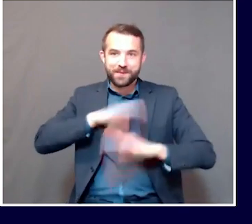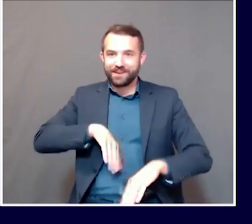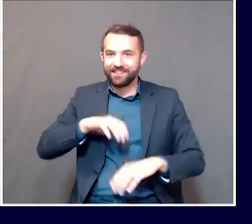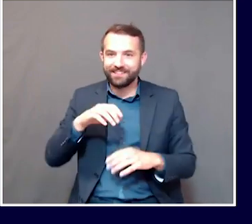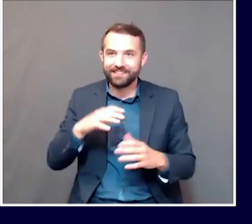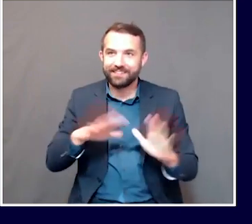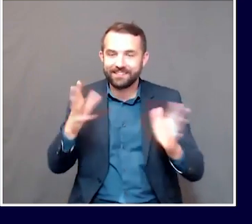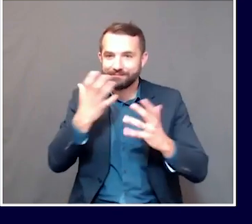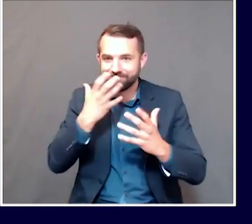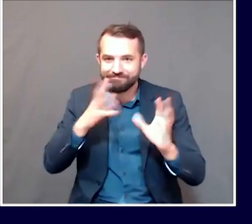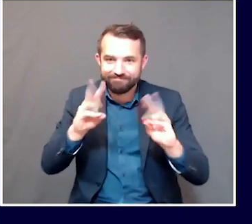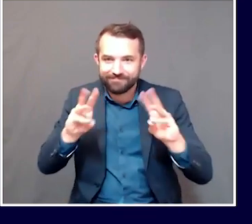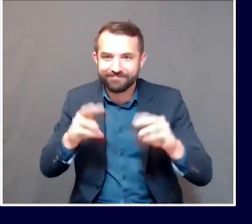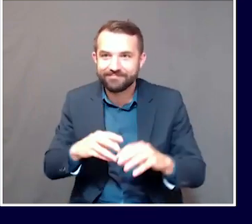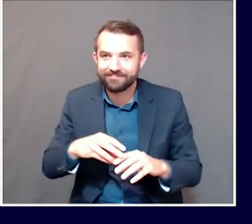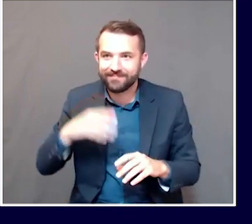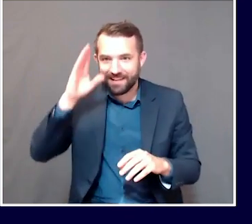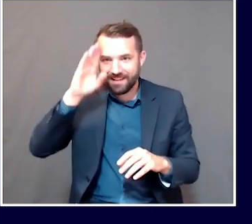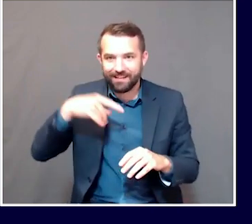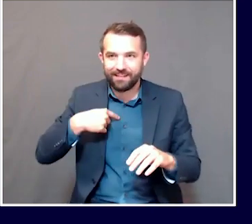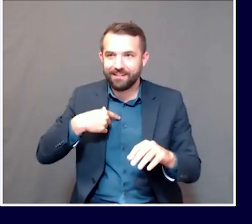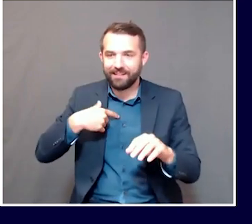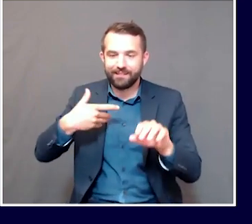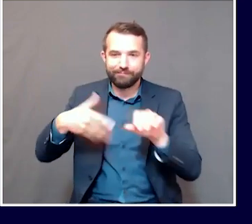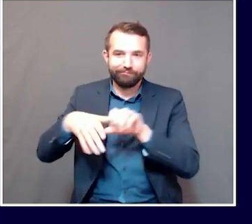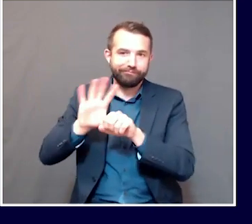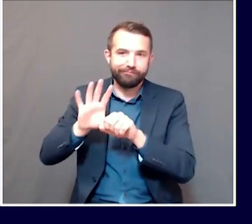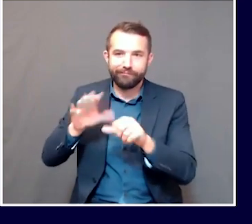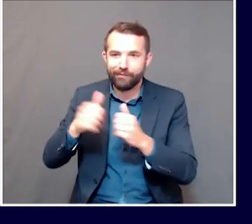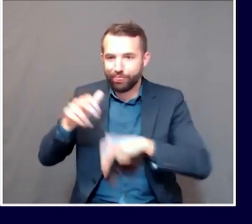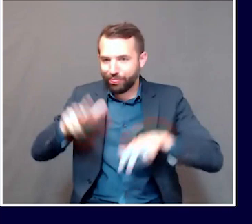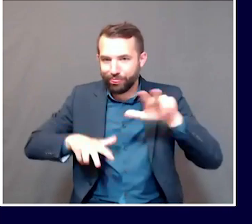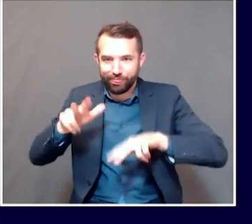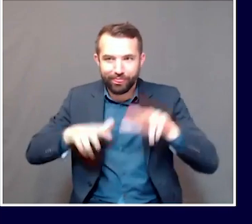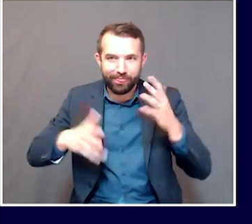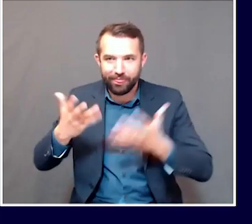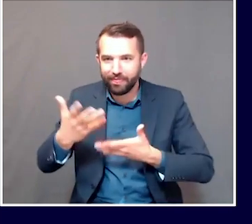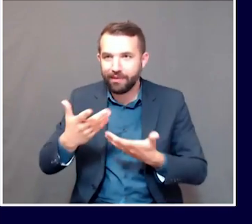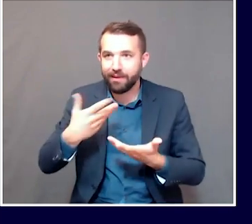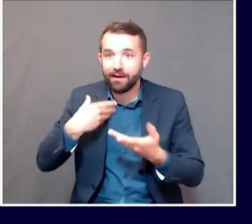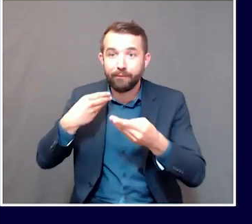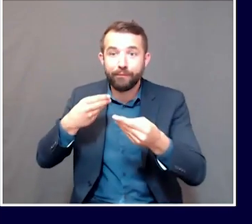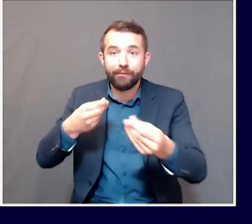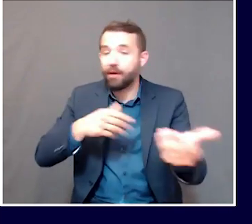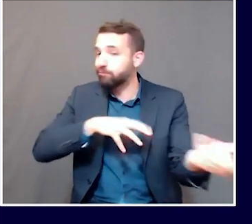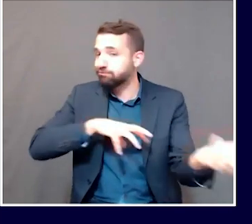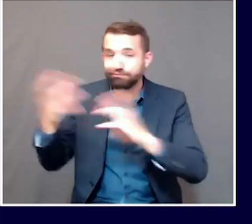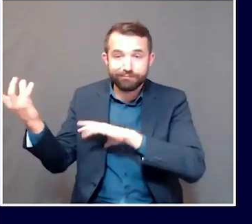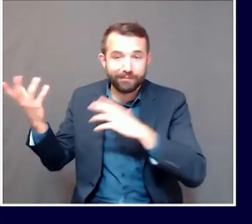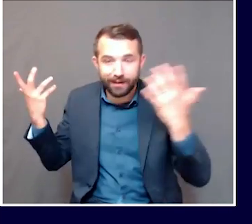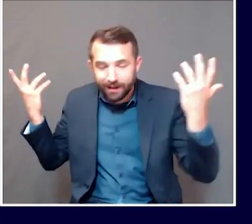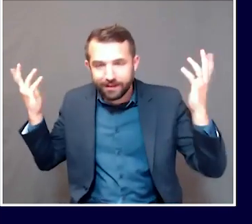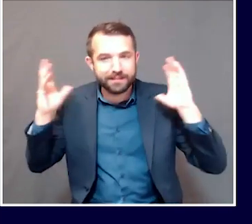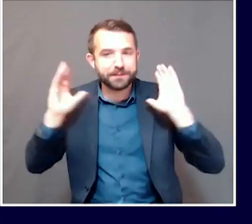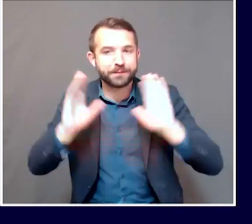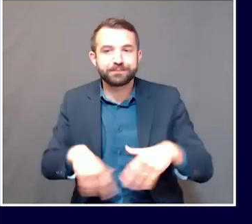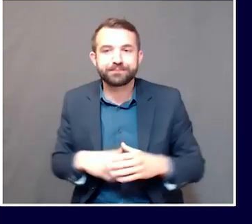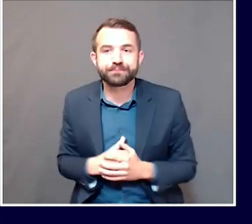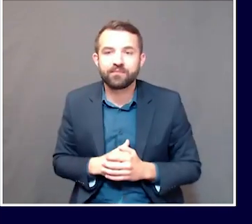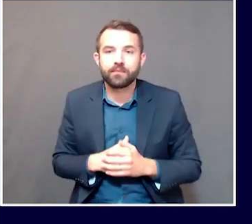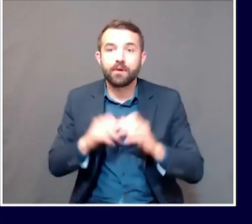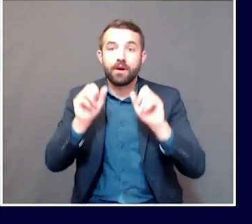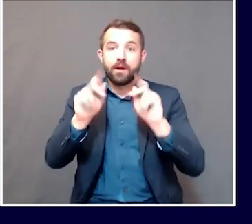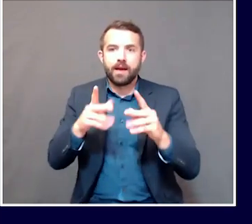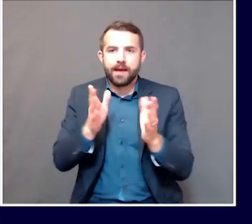As you all know by now, technology is great until it isn't. So I'm on now and I'm going to ask that question. We were listening in on